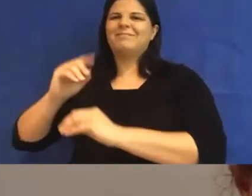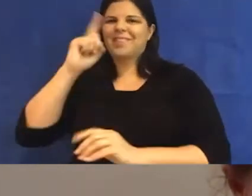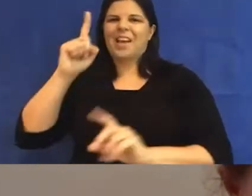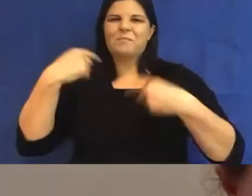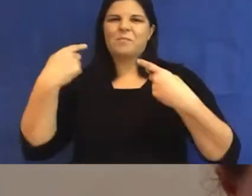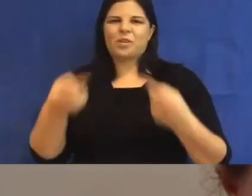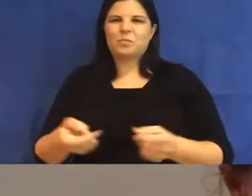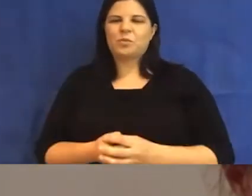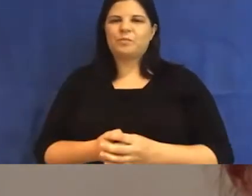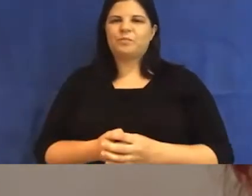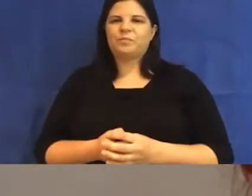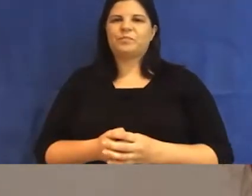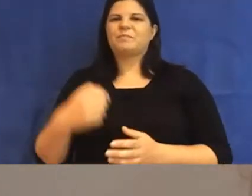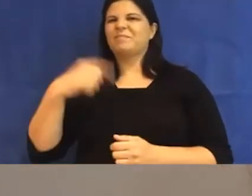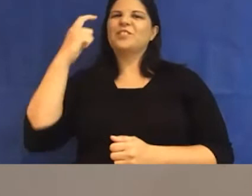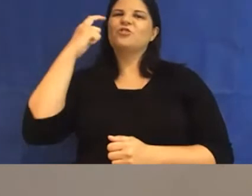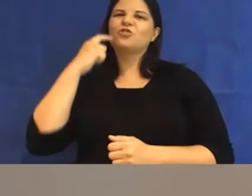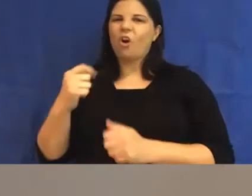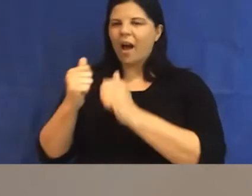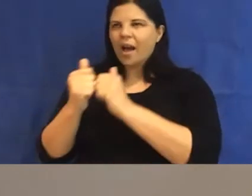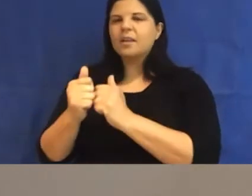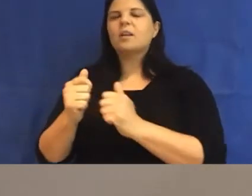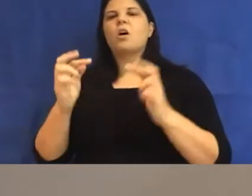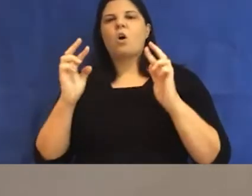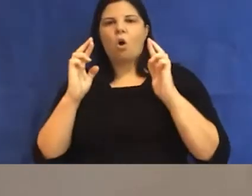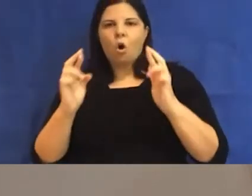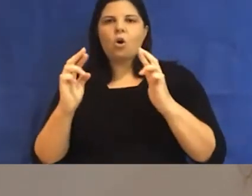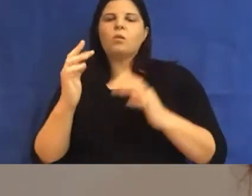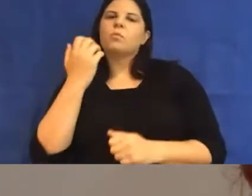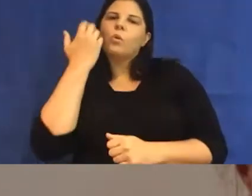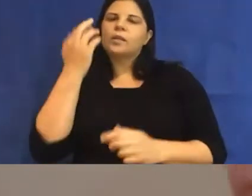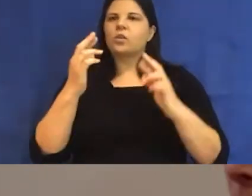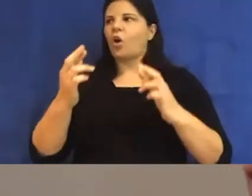Here's me trying, comrade. Here's me hoping, always, that there will be more to repay.